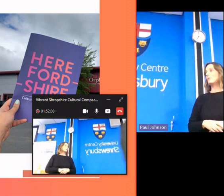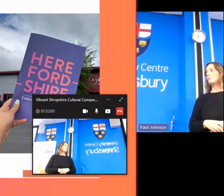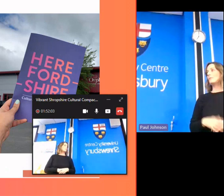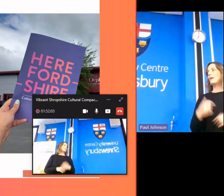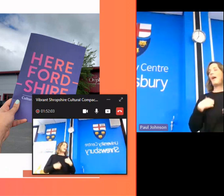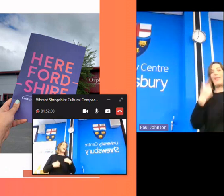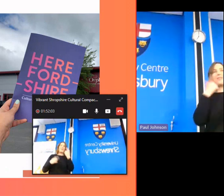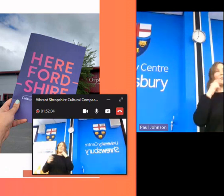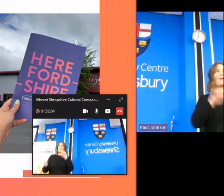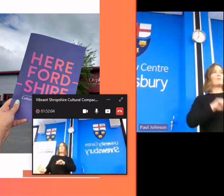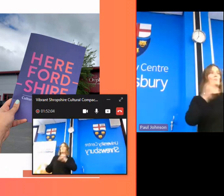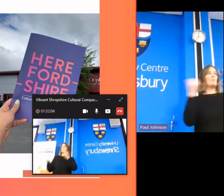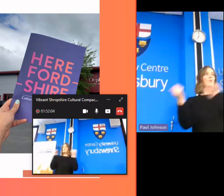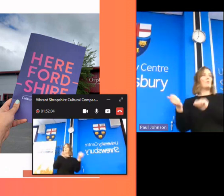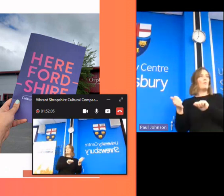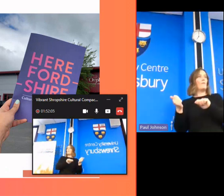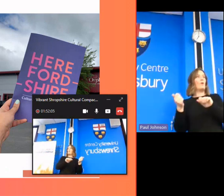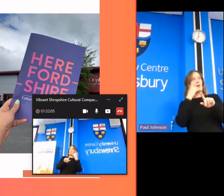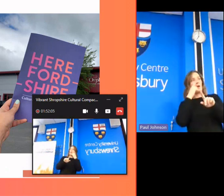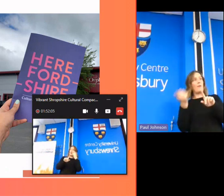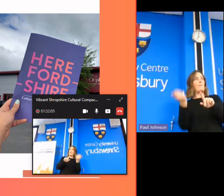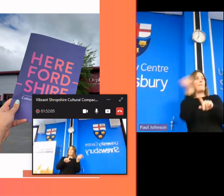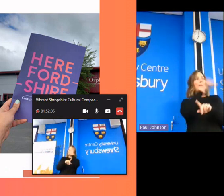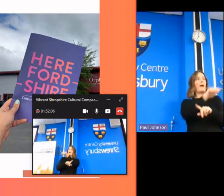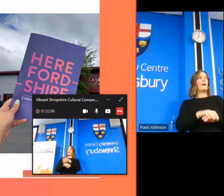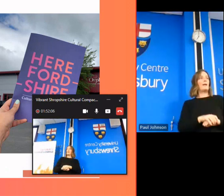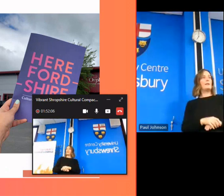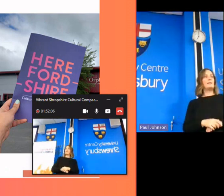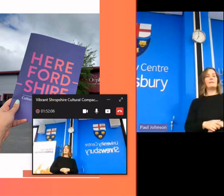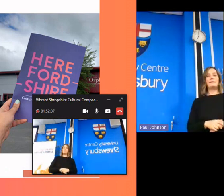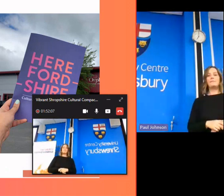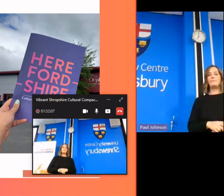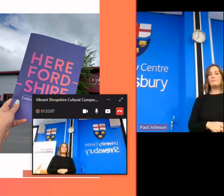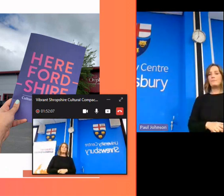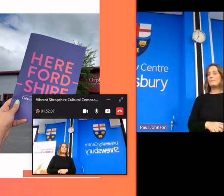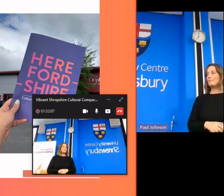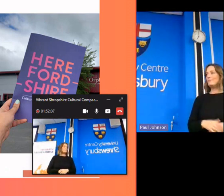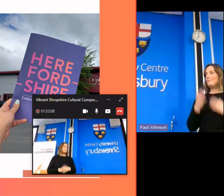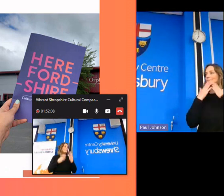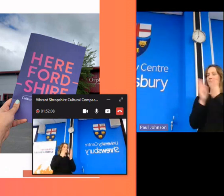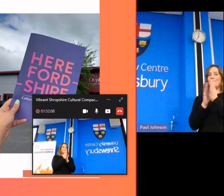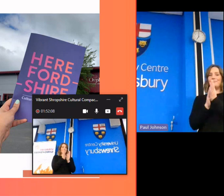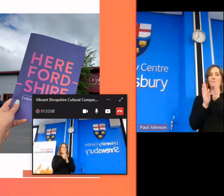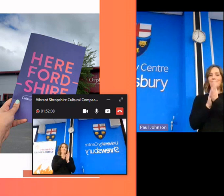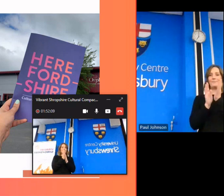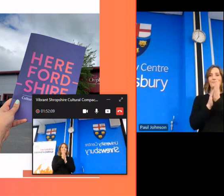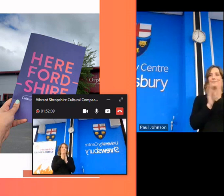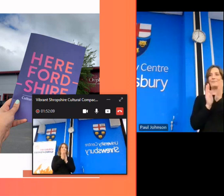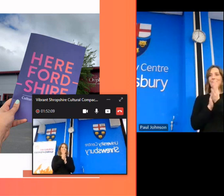i can keep in touch with uh right if we just uh thank you